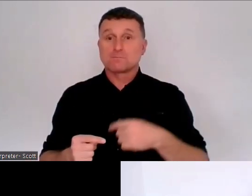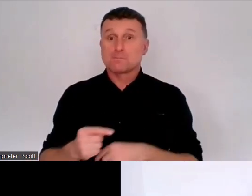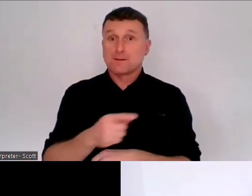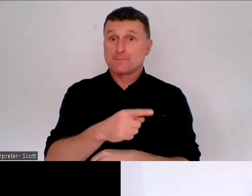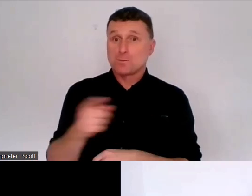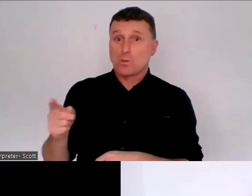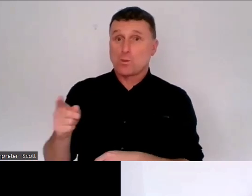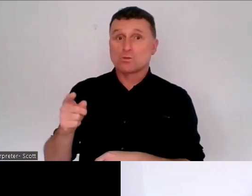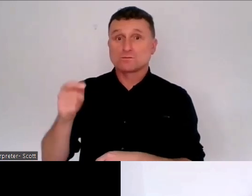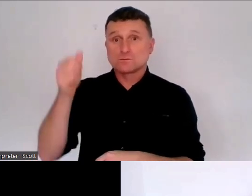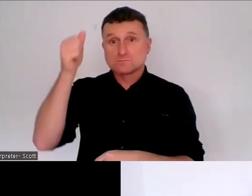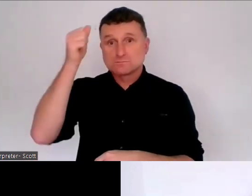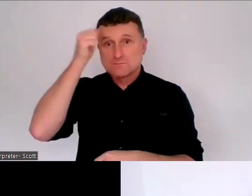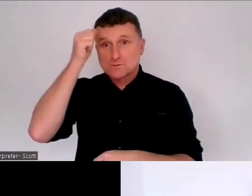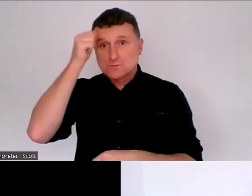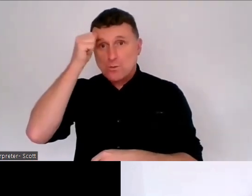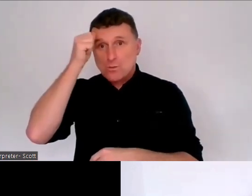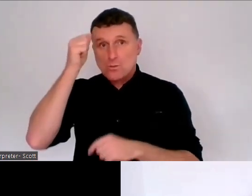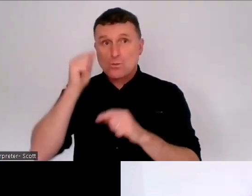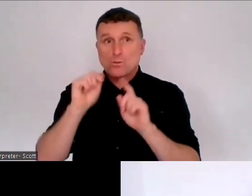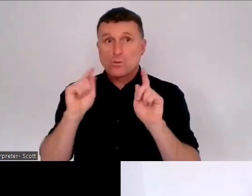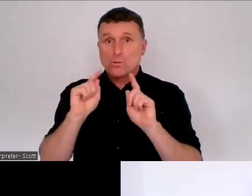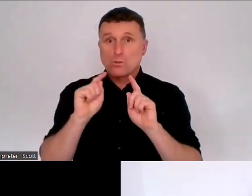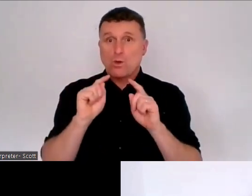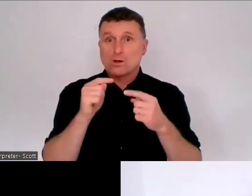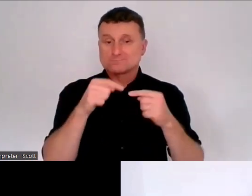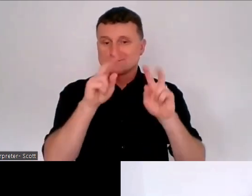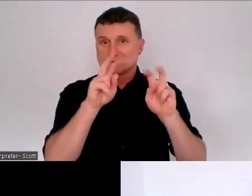familiarity with these topics already.